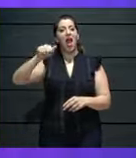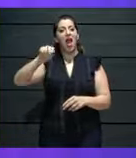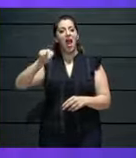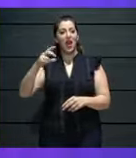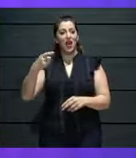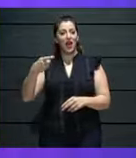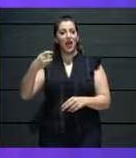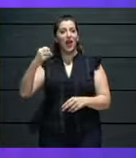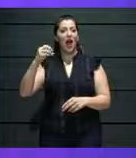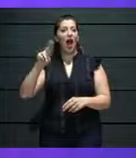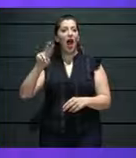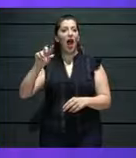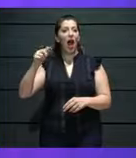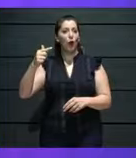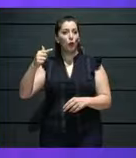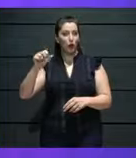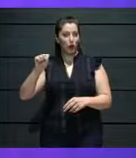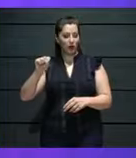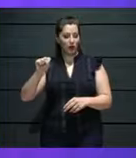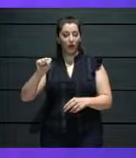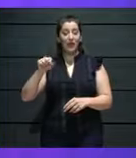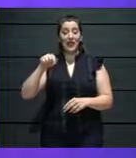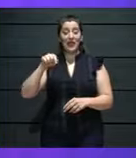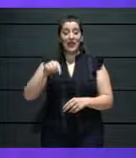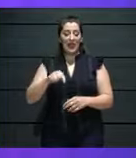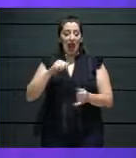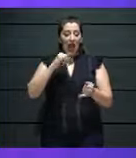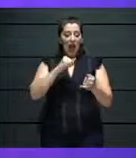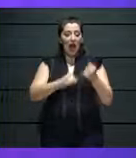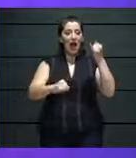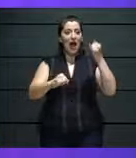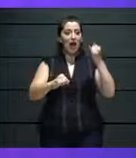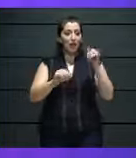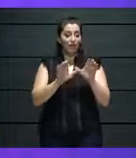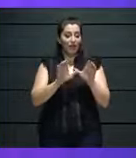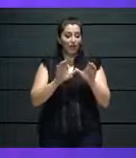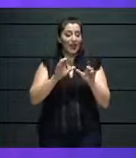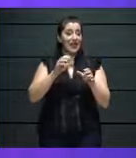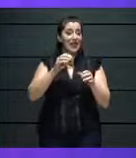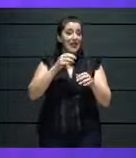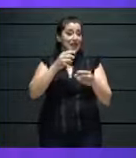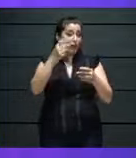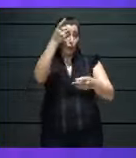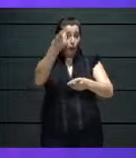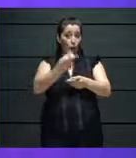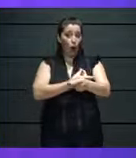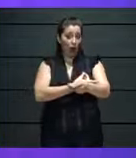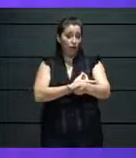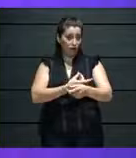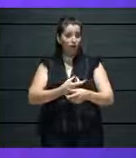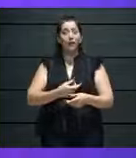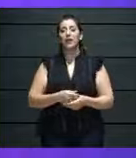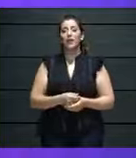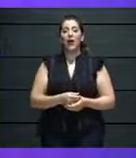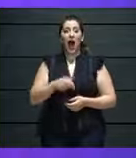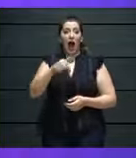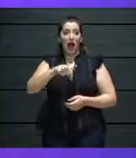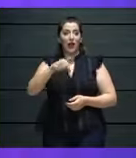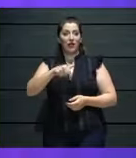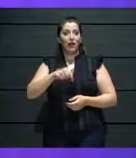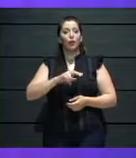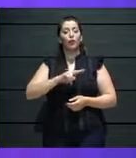concludes the first round of ACM Hangouts which is Arts Council Malta's regular virtual platform for